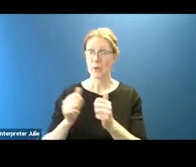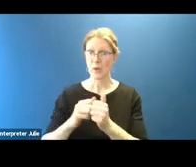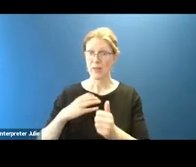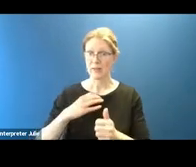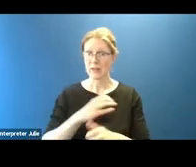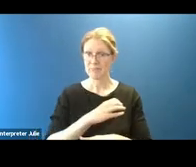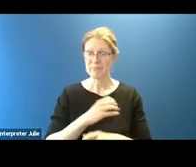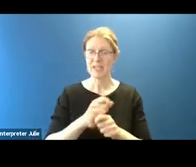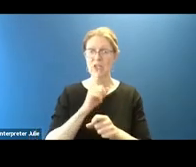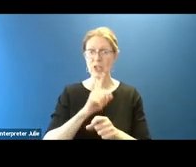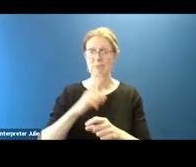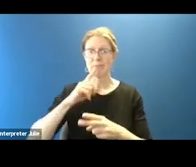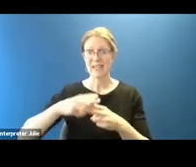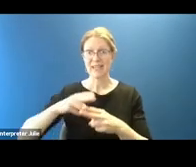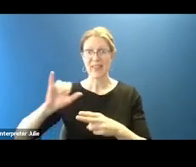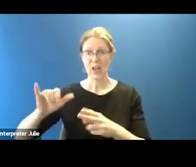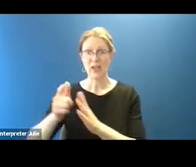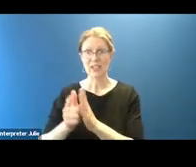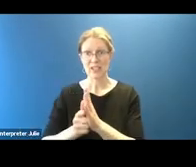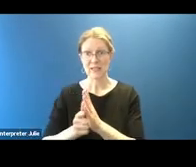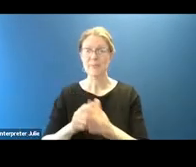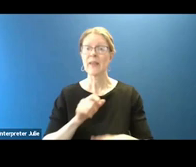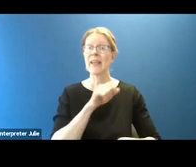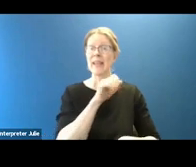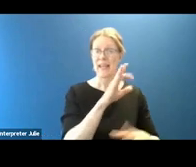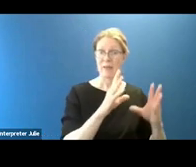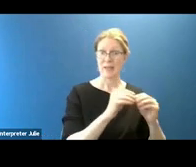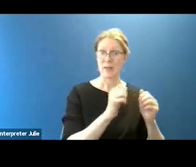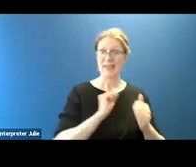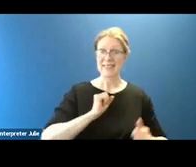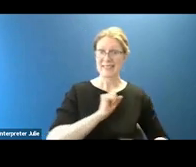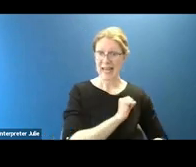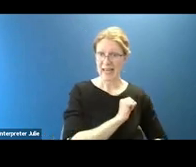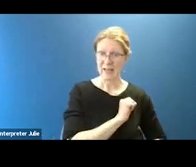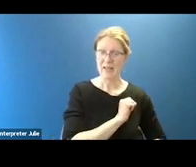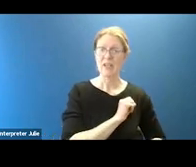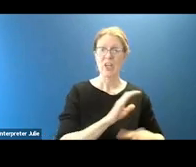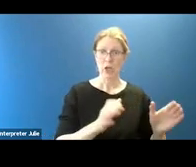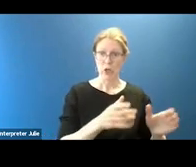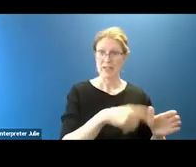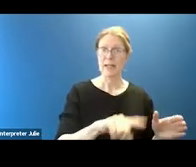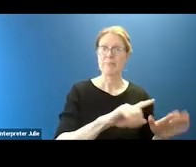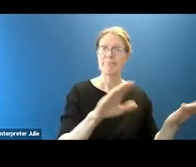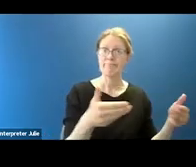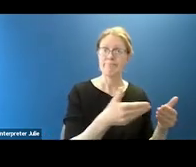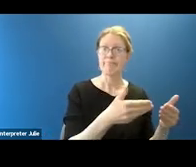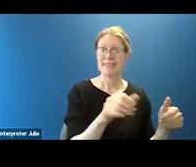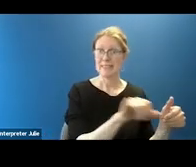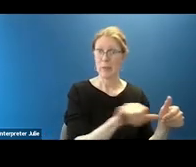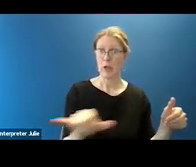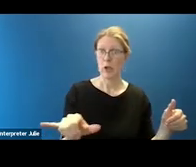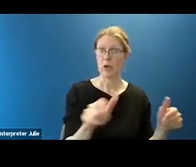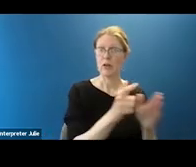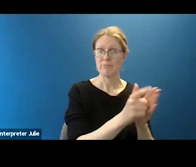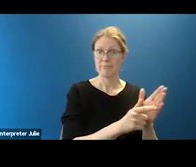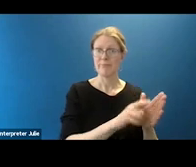legislation. If you're taking a meeting with a Senate office, encourage them to introduce similar legislation on the